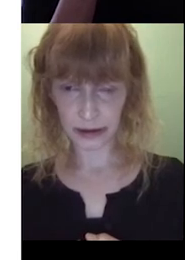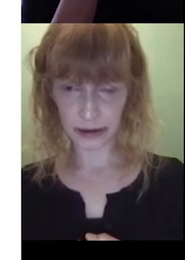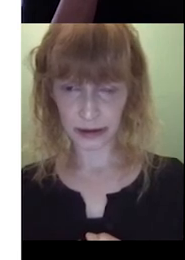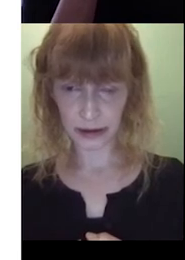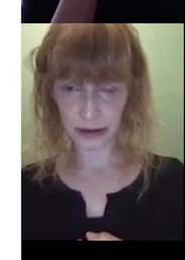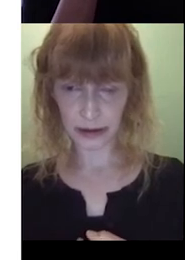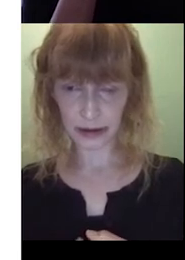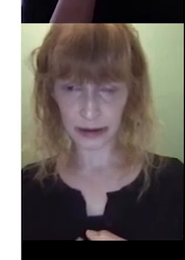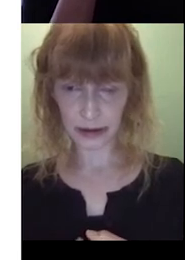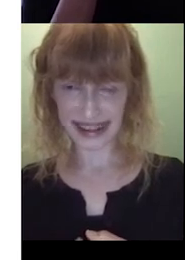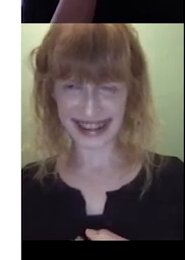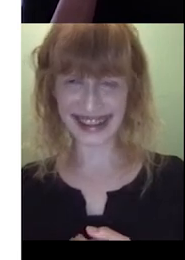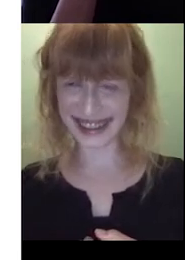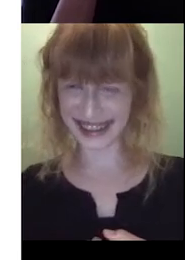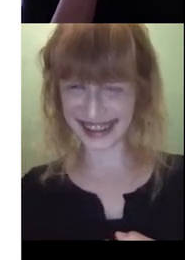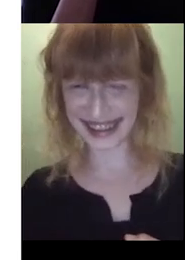Is that a stuck hand?